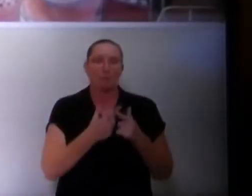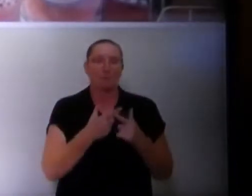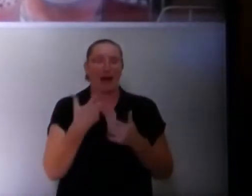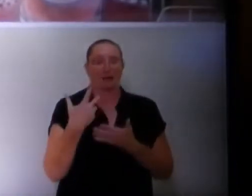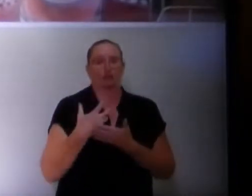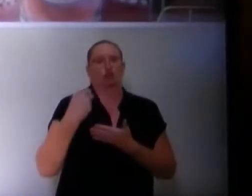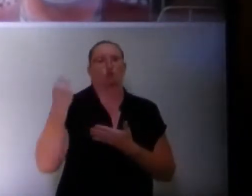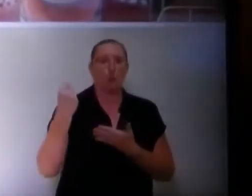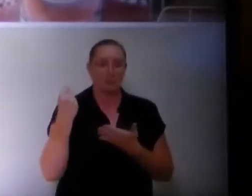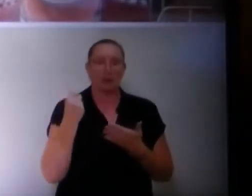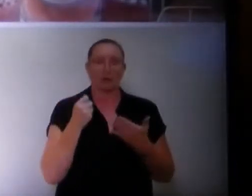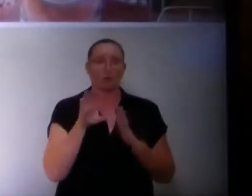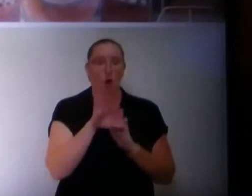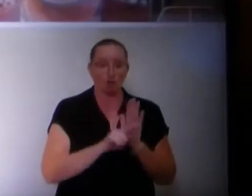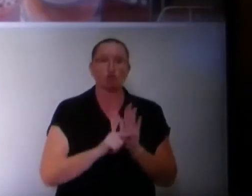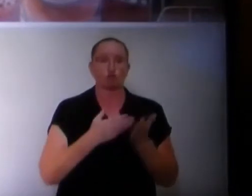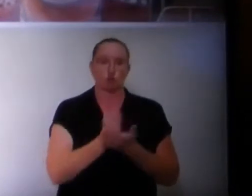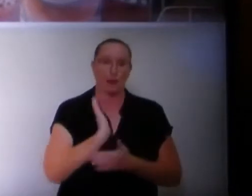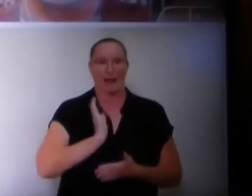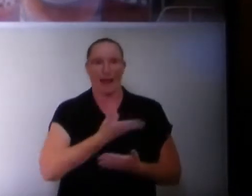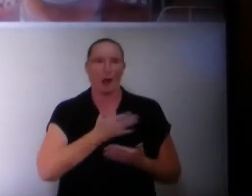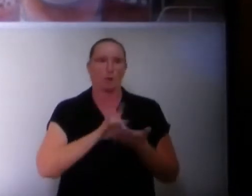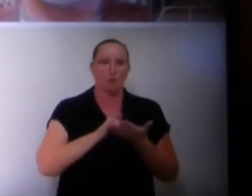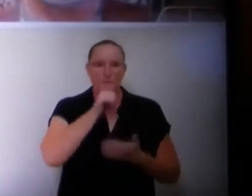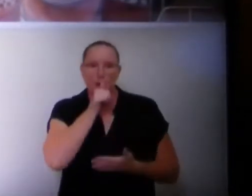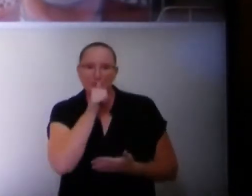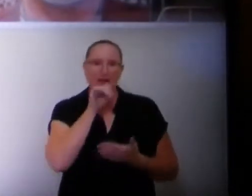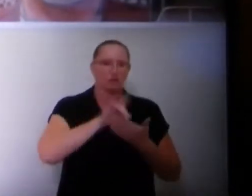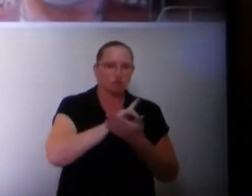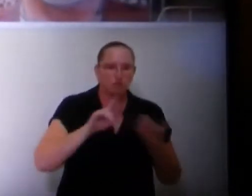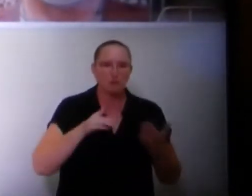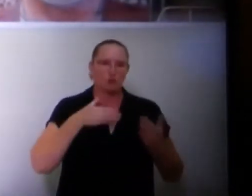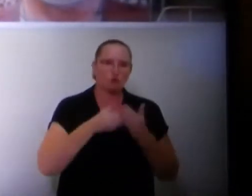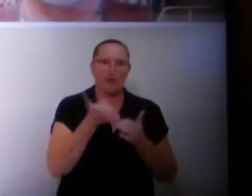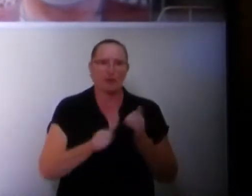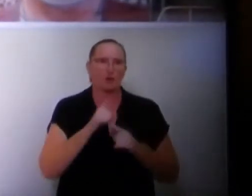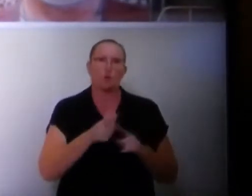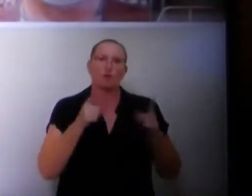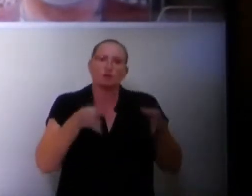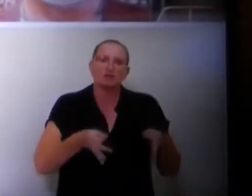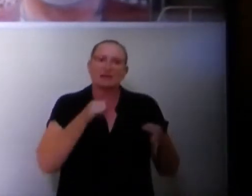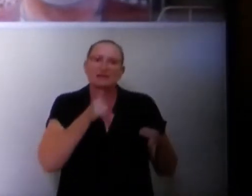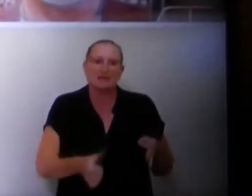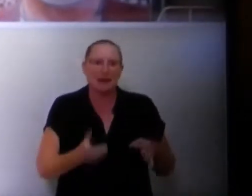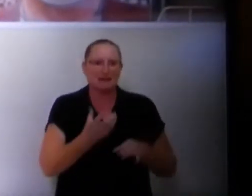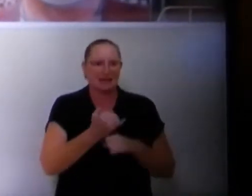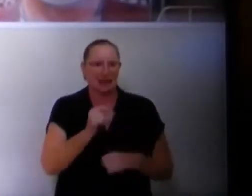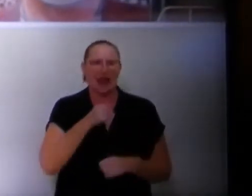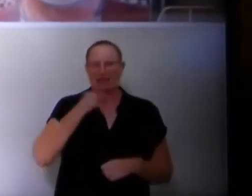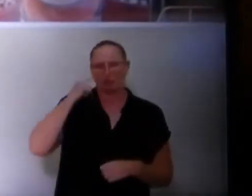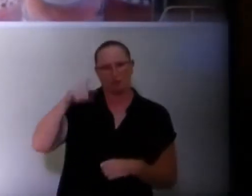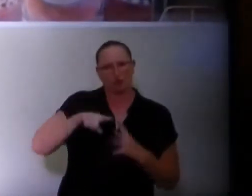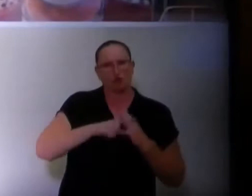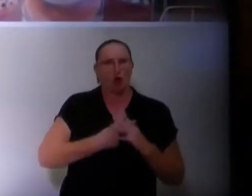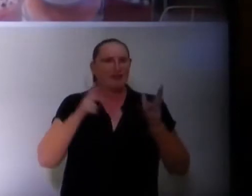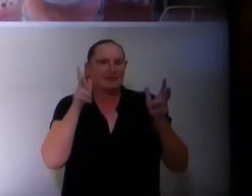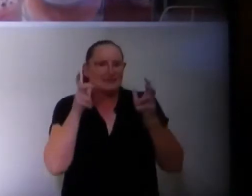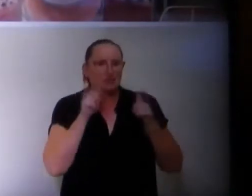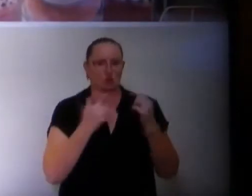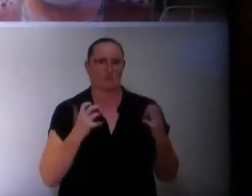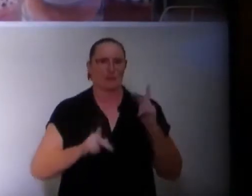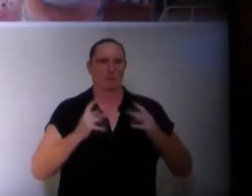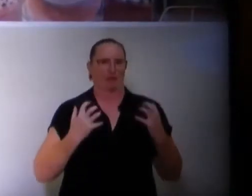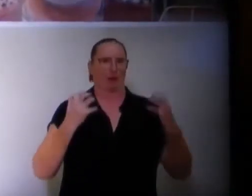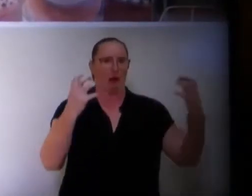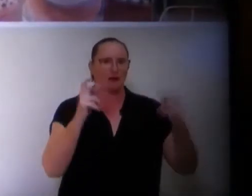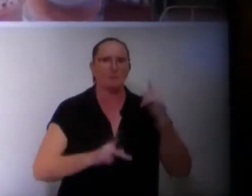stripping their constitutional rights and our rights, our medical privacy and discrimination towards anyone who chooses not to get it. I think you need to start listening to the people in the audience and